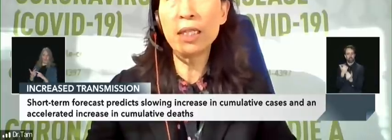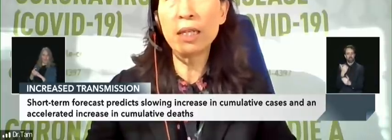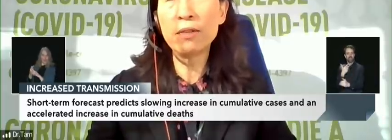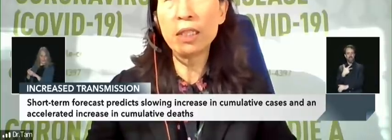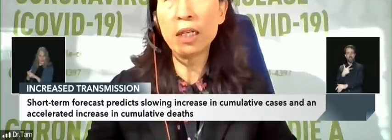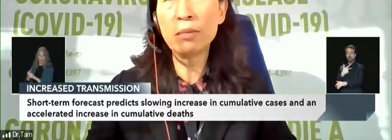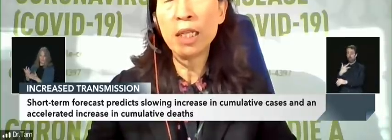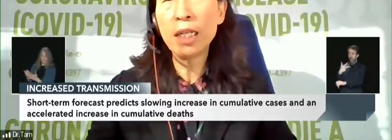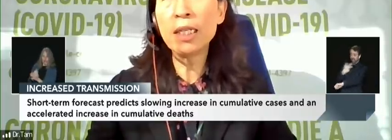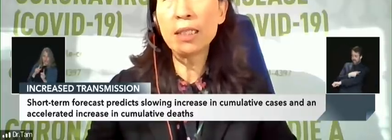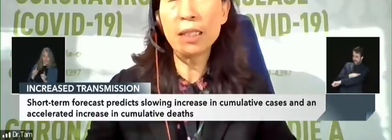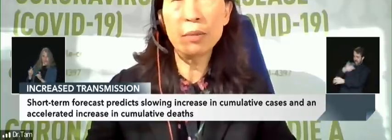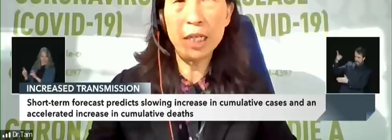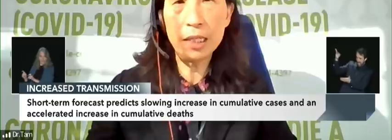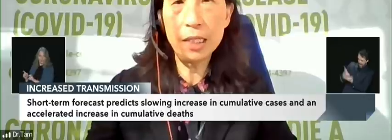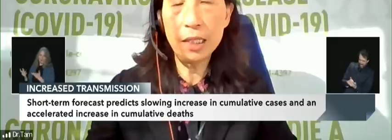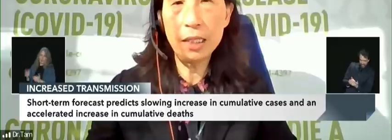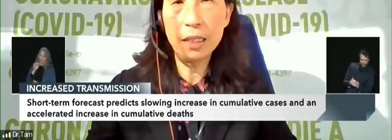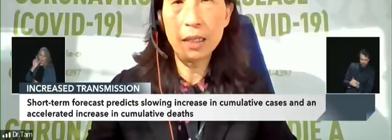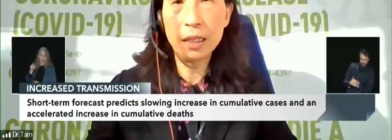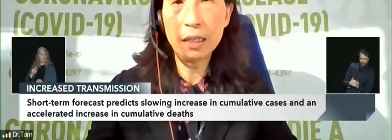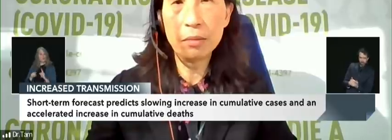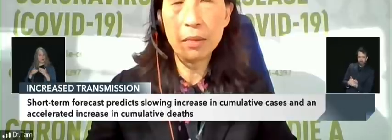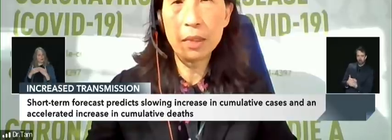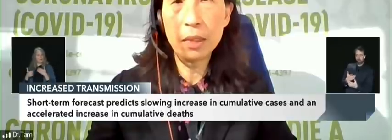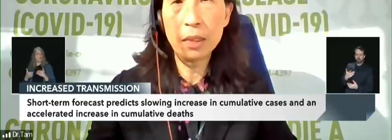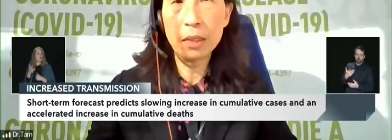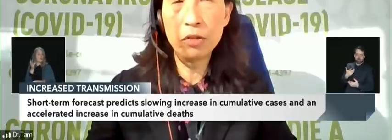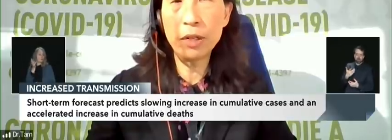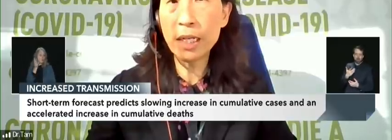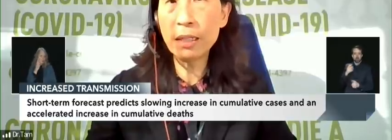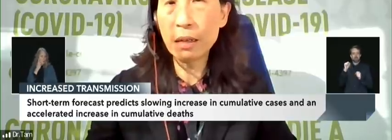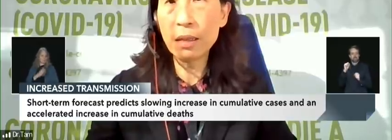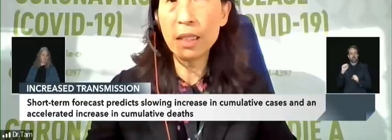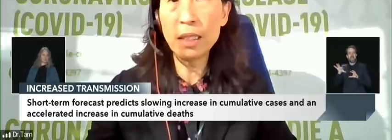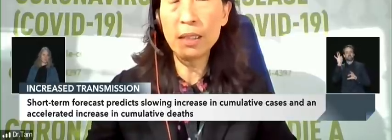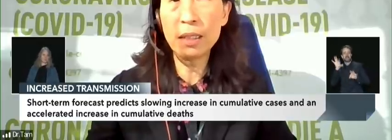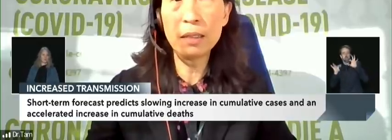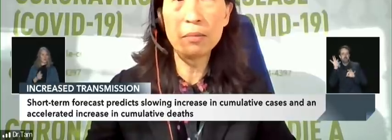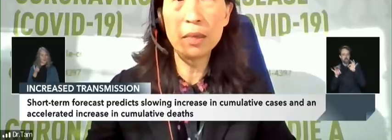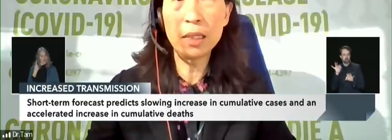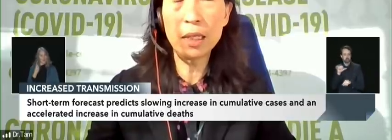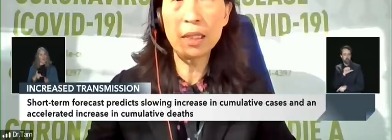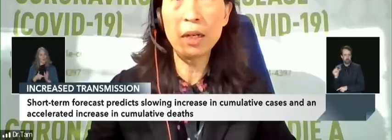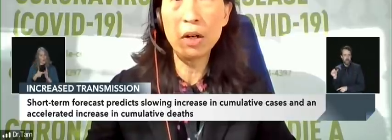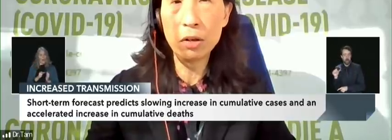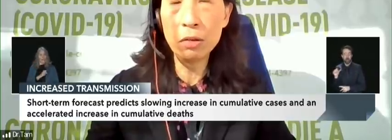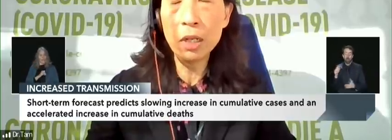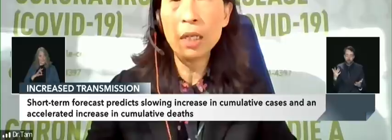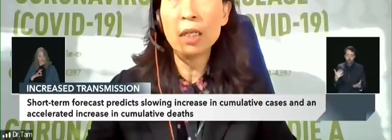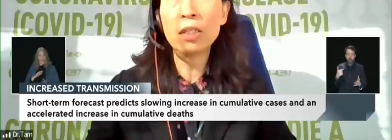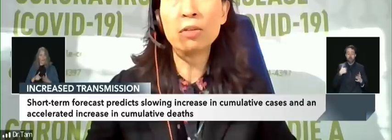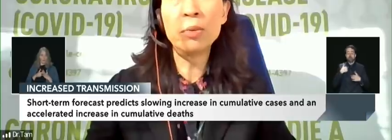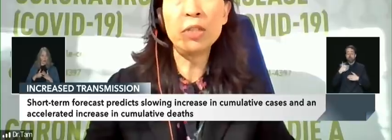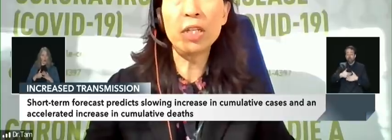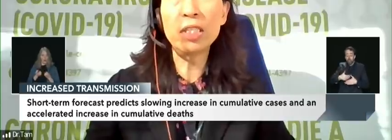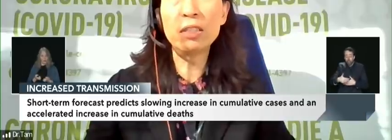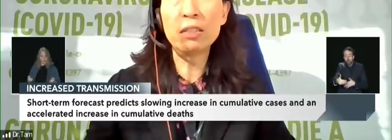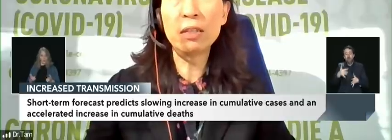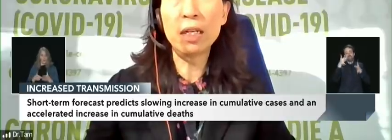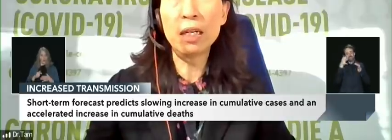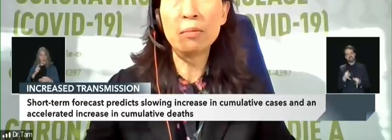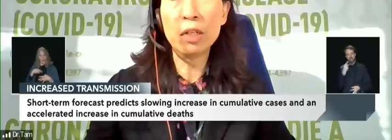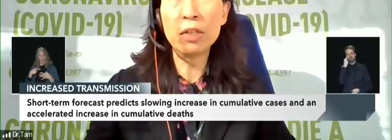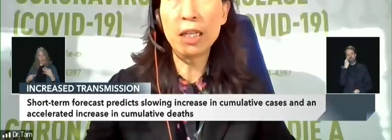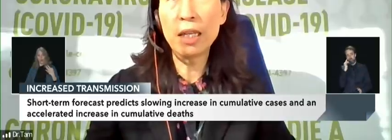will evaluate that over time it is a capacity drain on the systems as a whole so we've